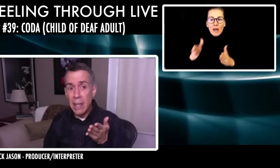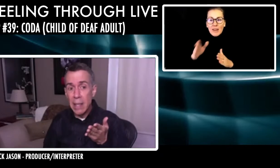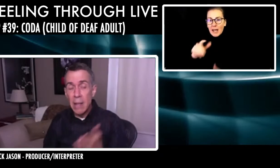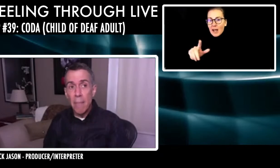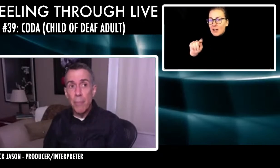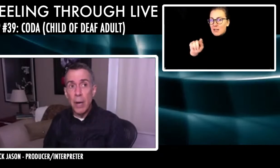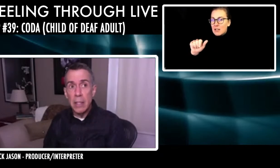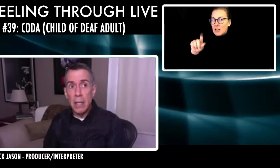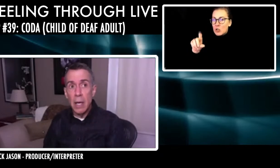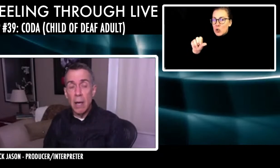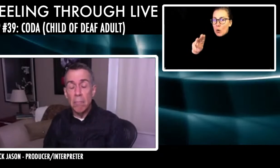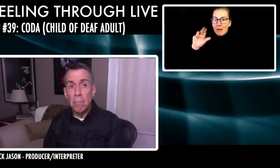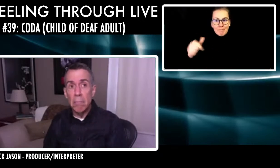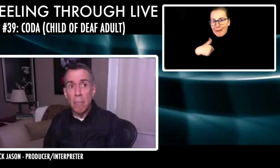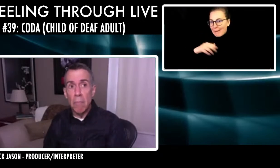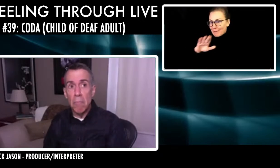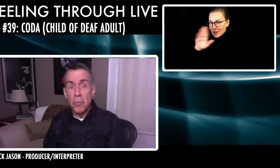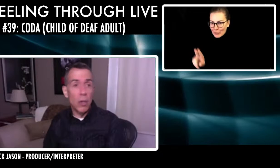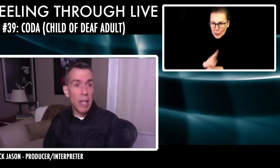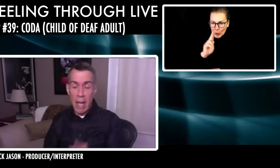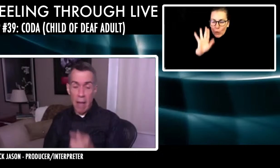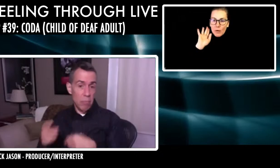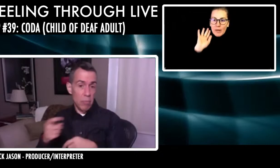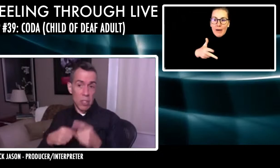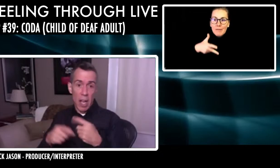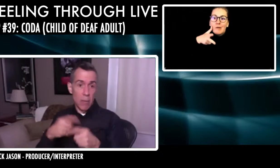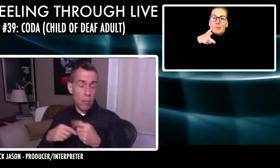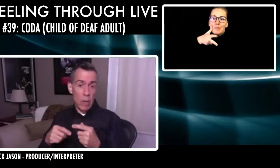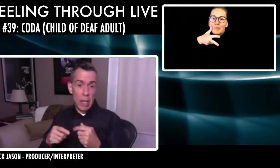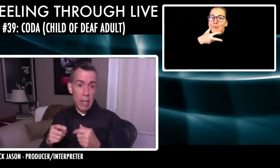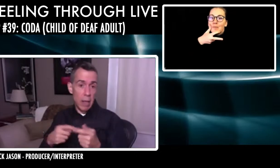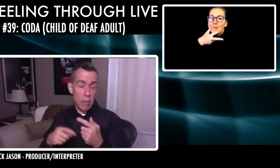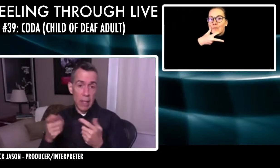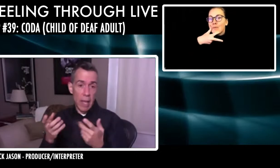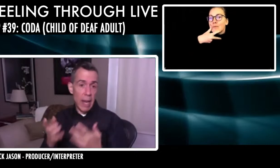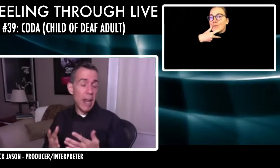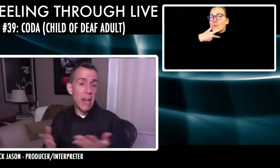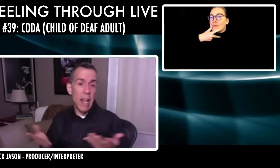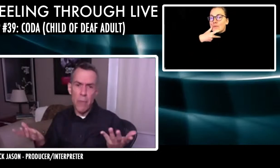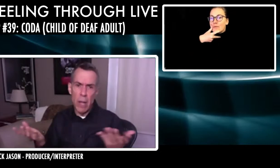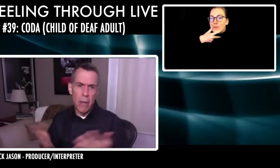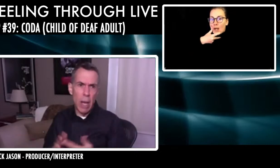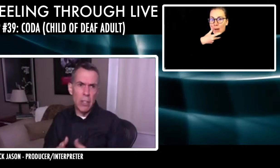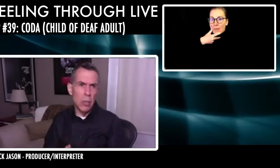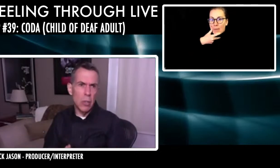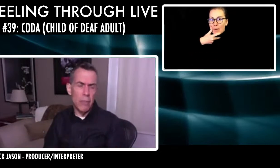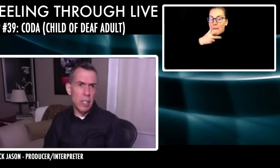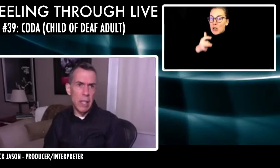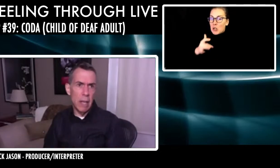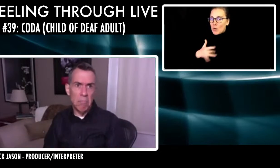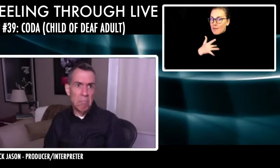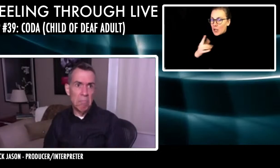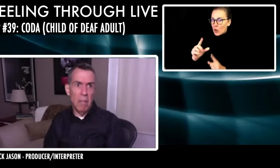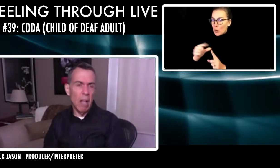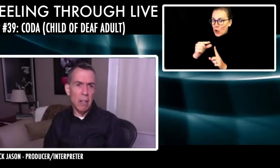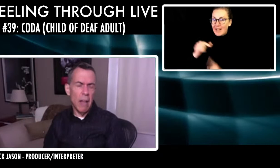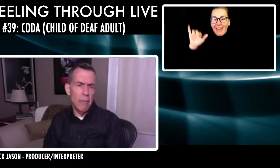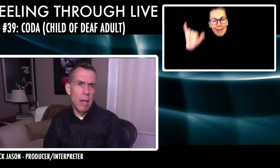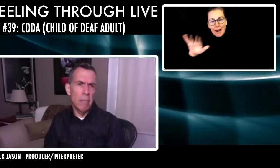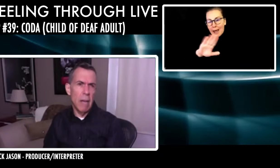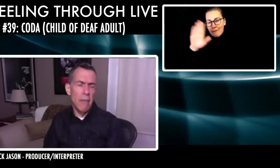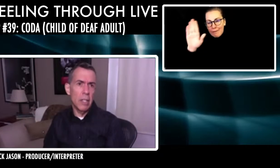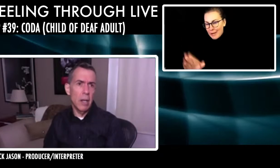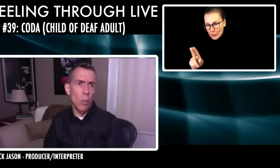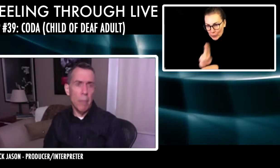that, but, um, certainly, um, signing, uh, like that. And then I, I still, I've seen that a lot.